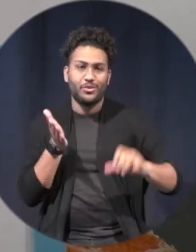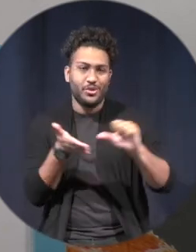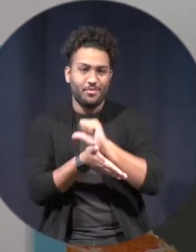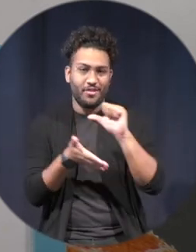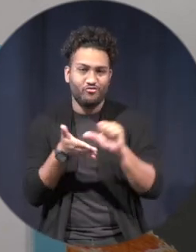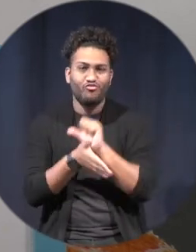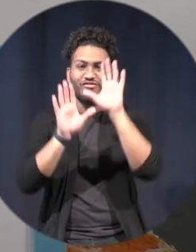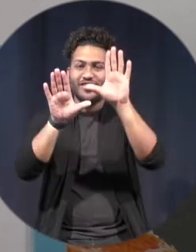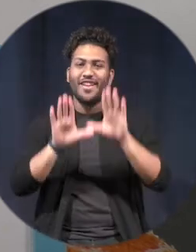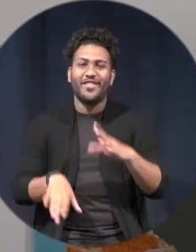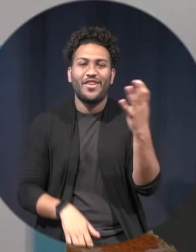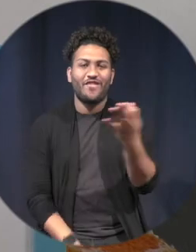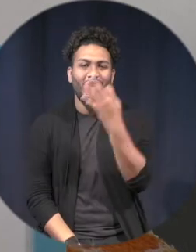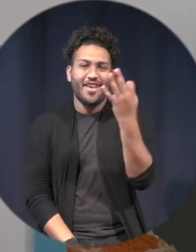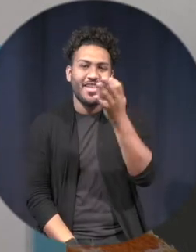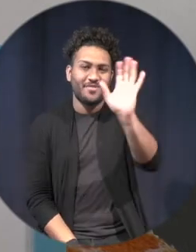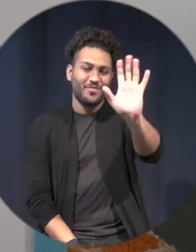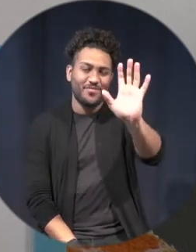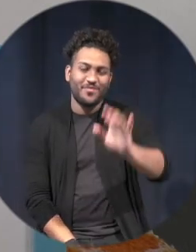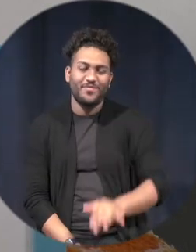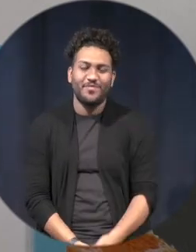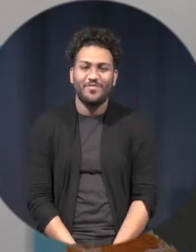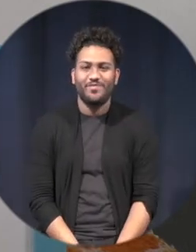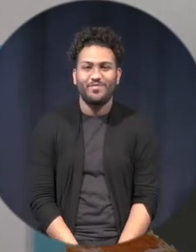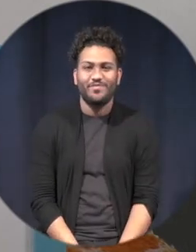page. Have a fantastic Friday, Braves!